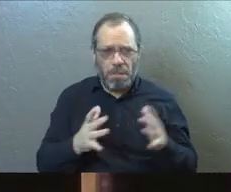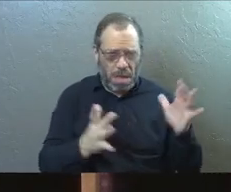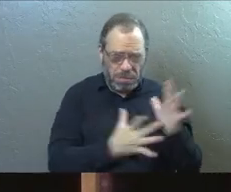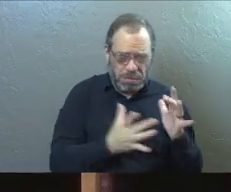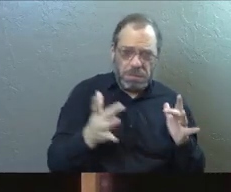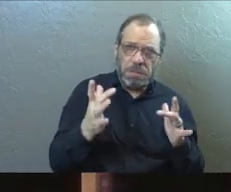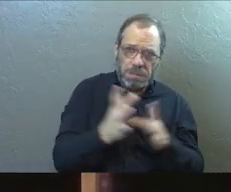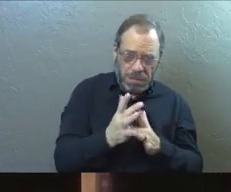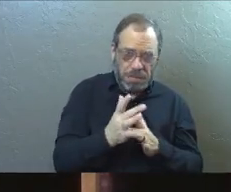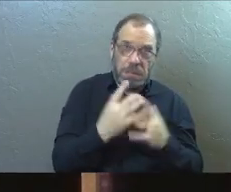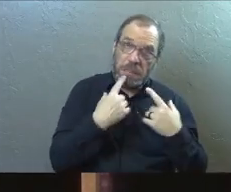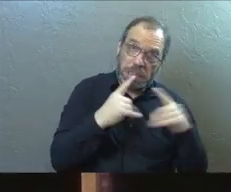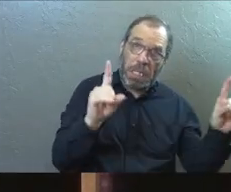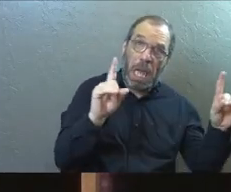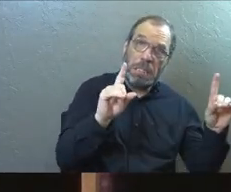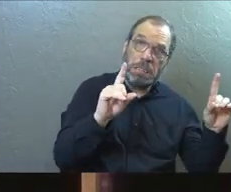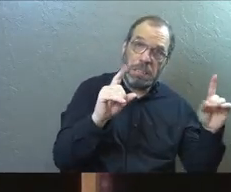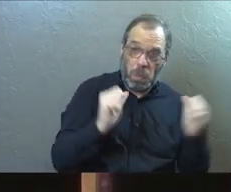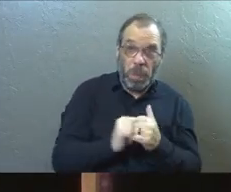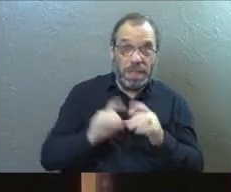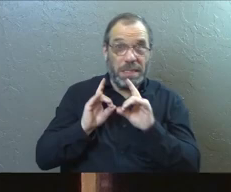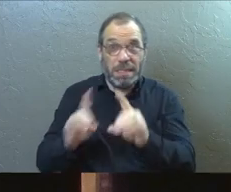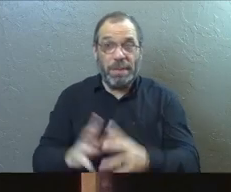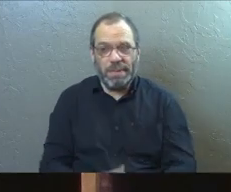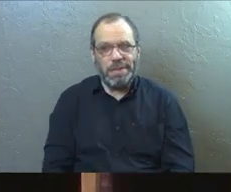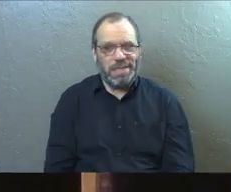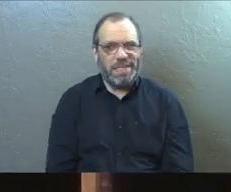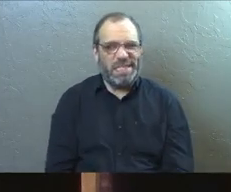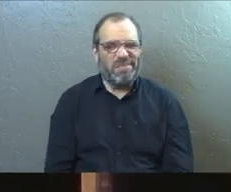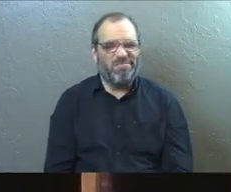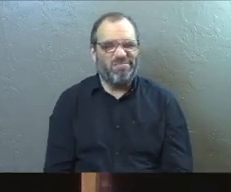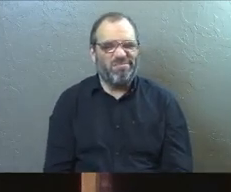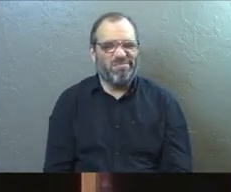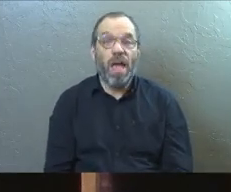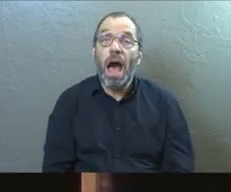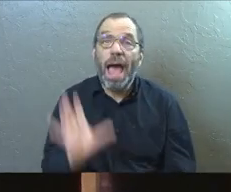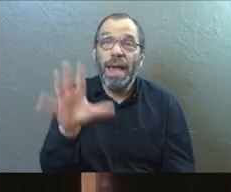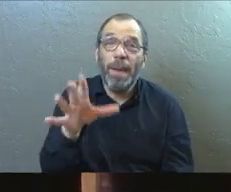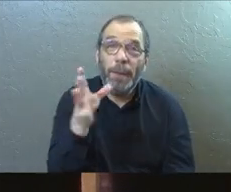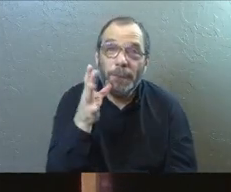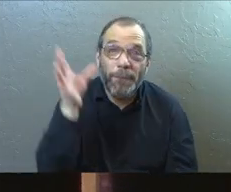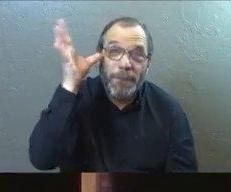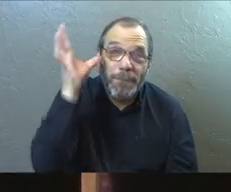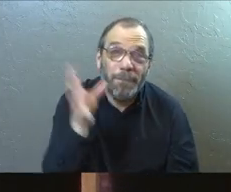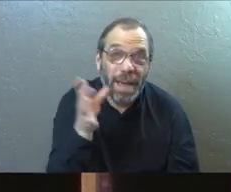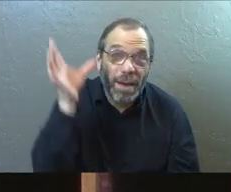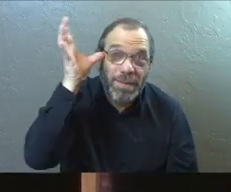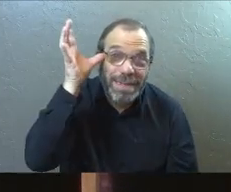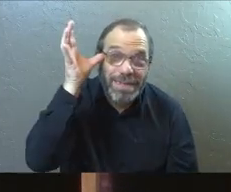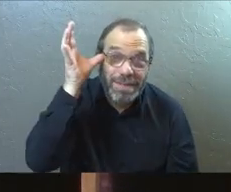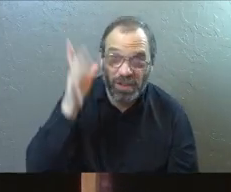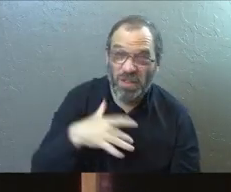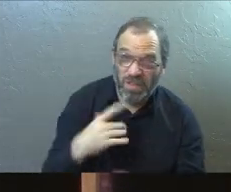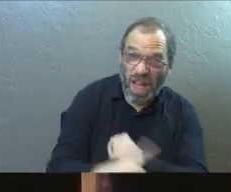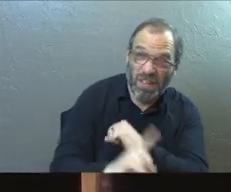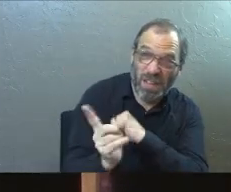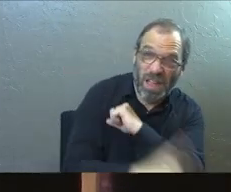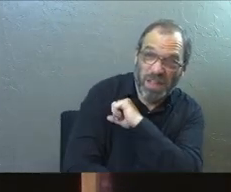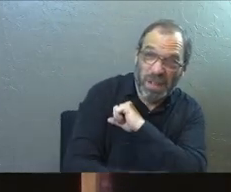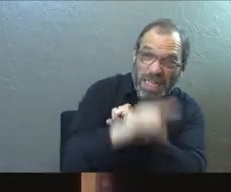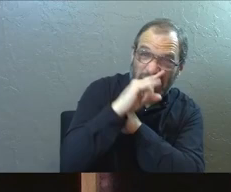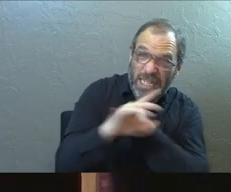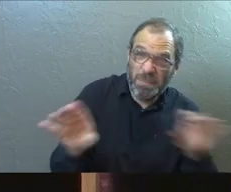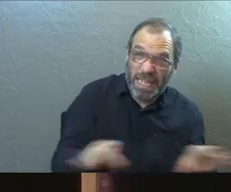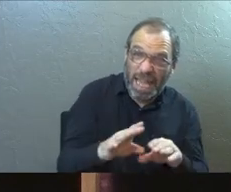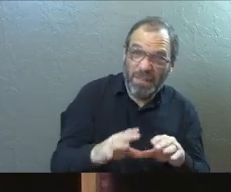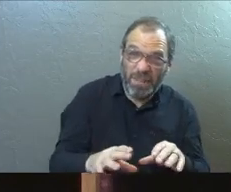Jesus' success rate with disciples. Some of you parents have felt condemnation before by your kids'